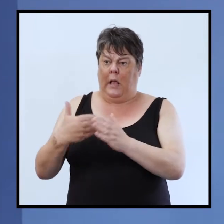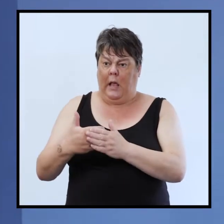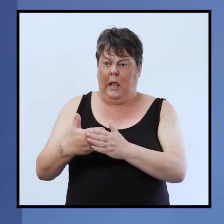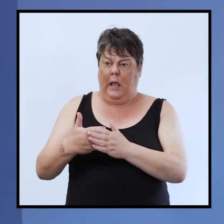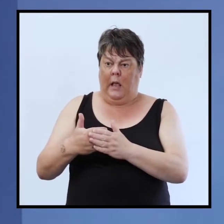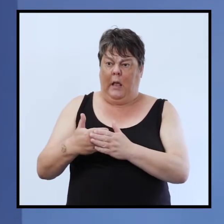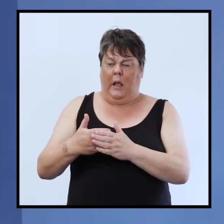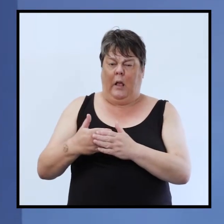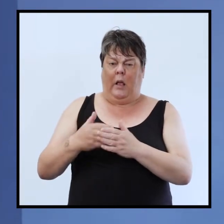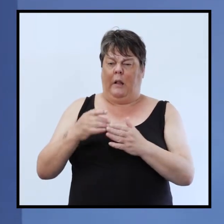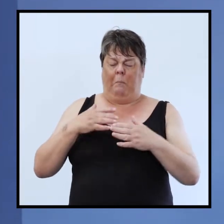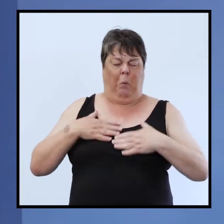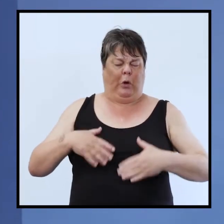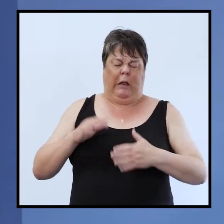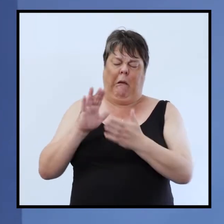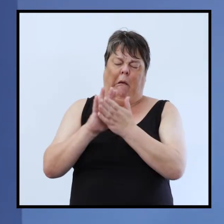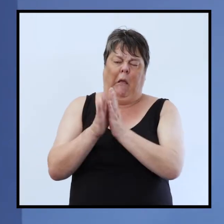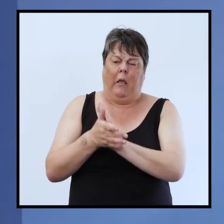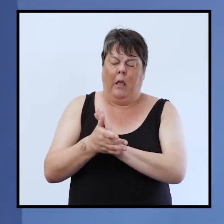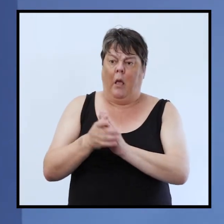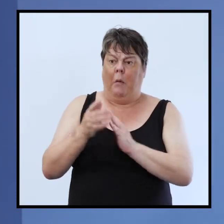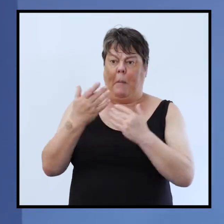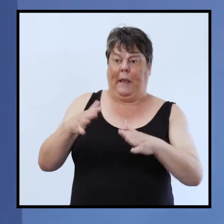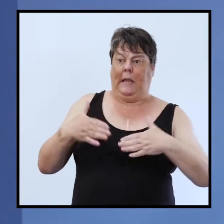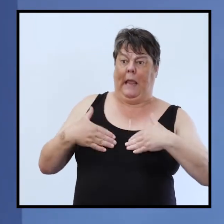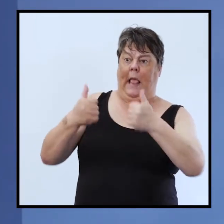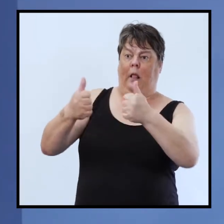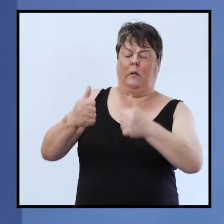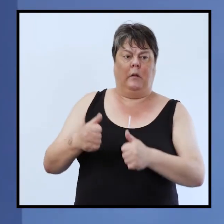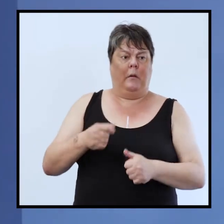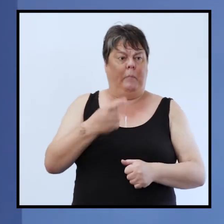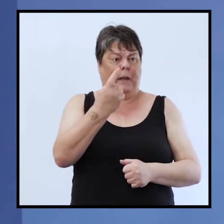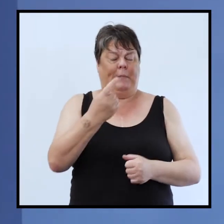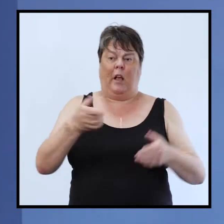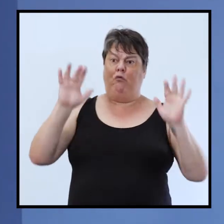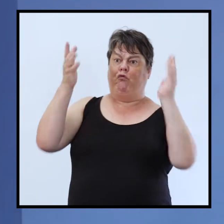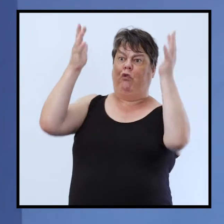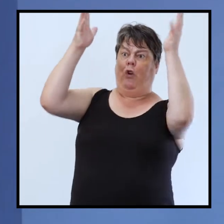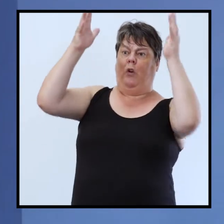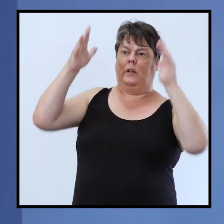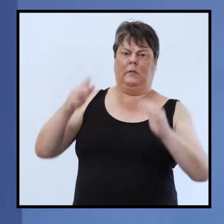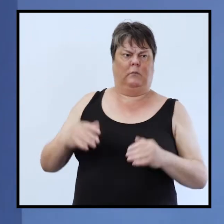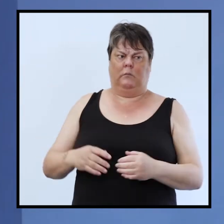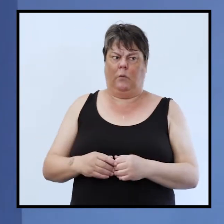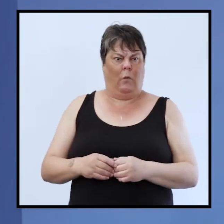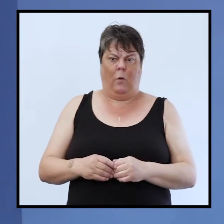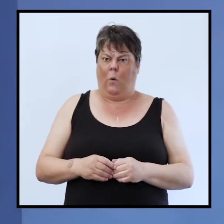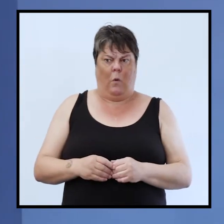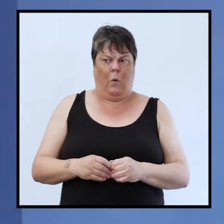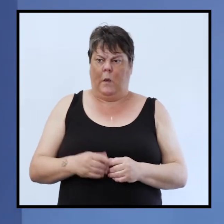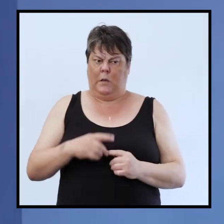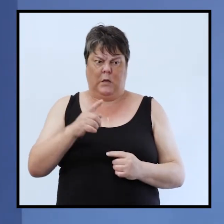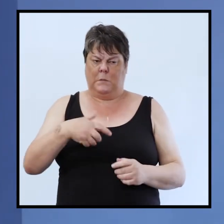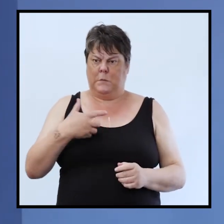dreadfully broken she was but he does not rejoice he does not rejoice he is